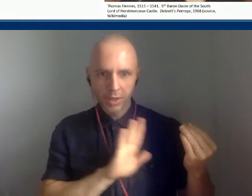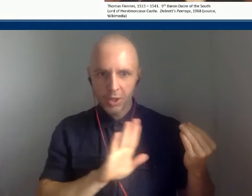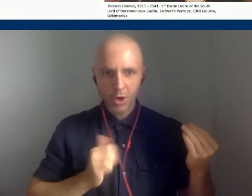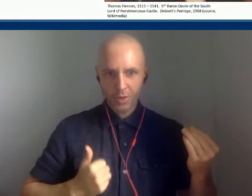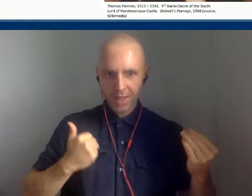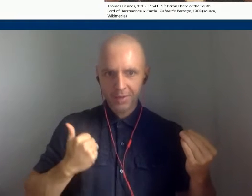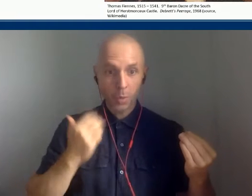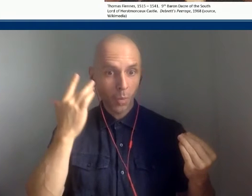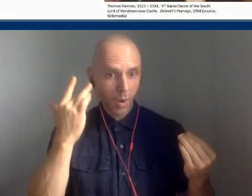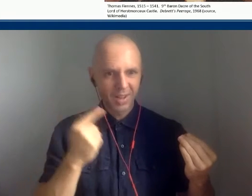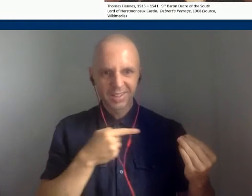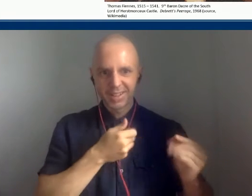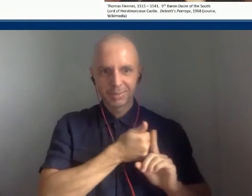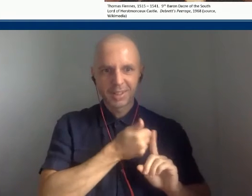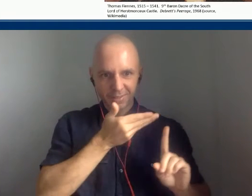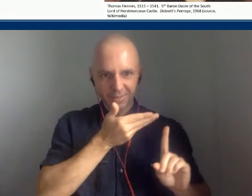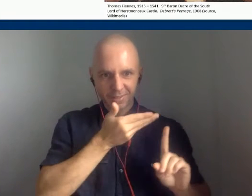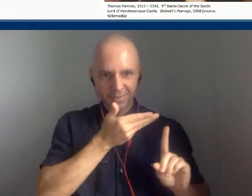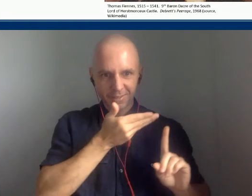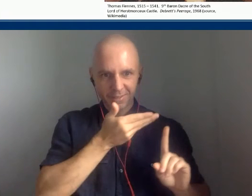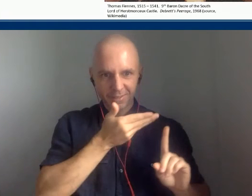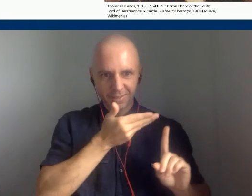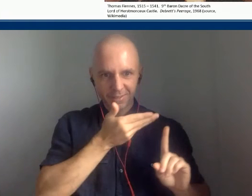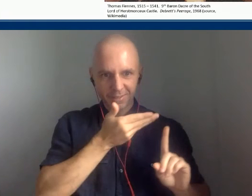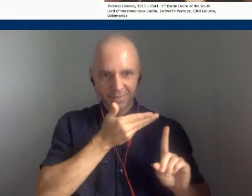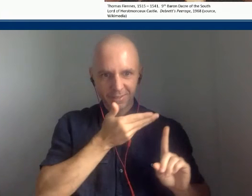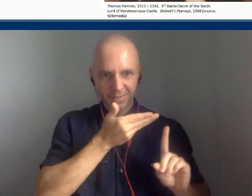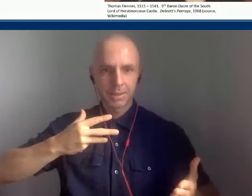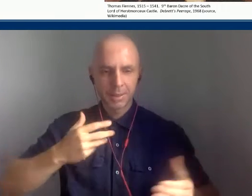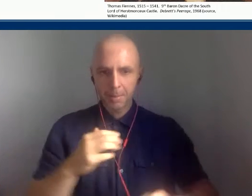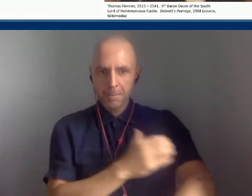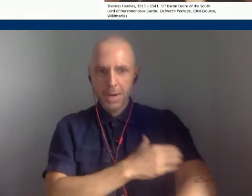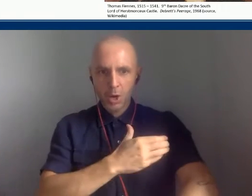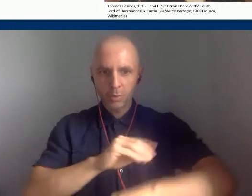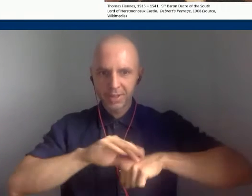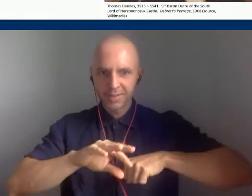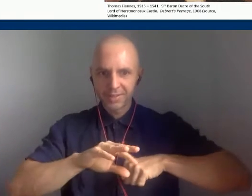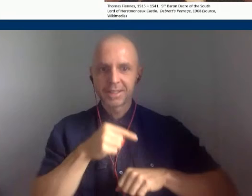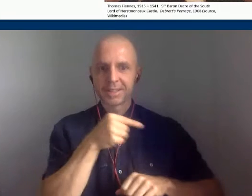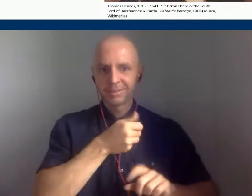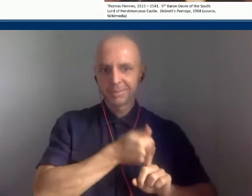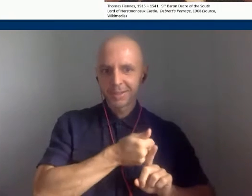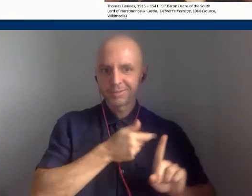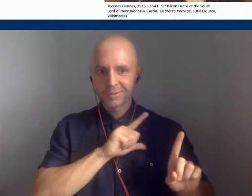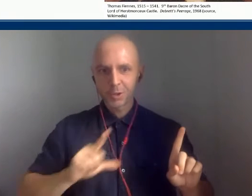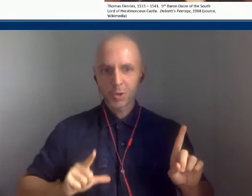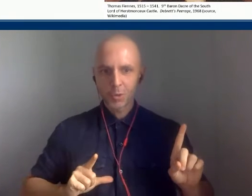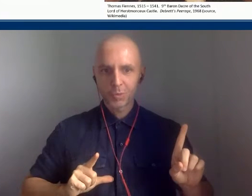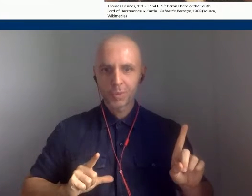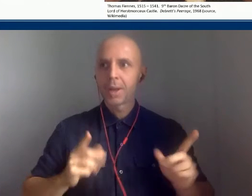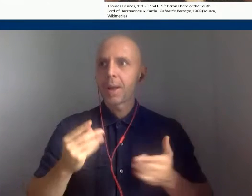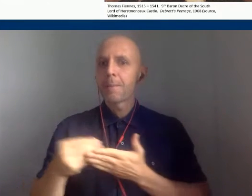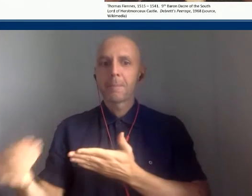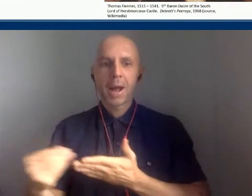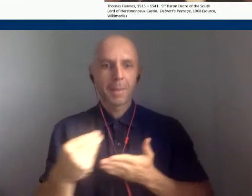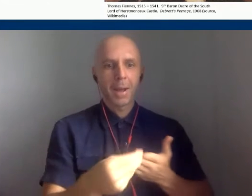influence and when you have money you tend to buy stuff and when you buy stuff you kind of need records of it.